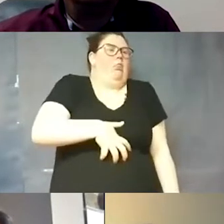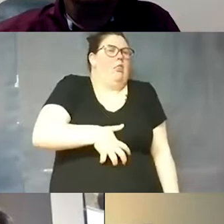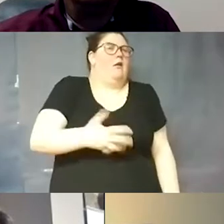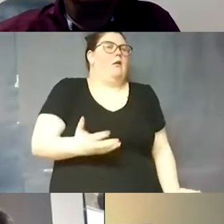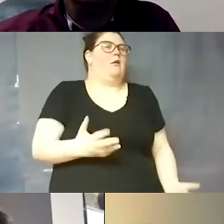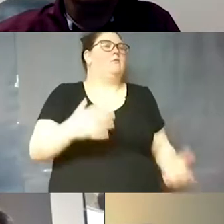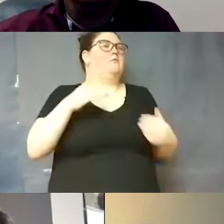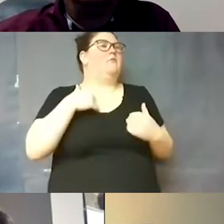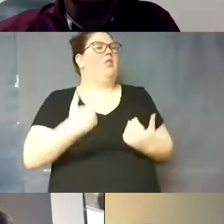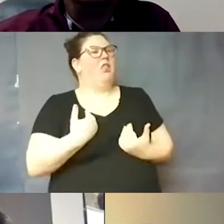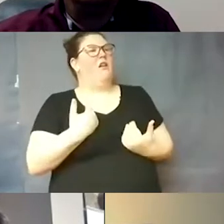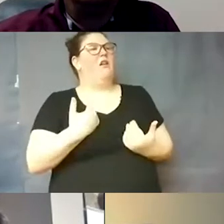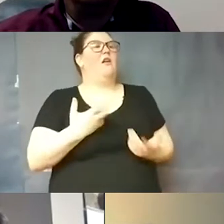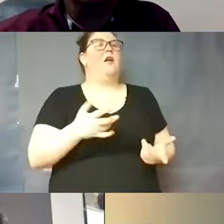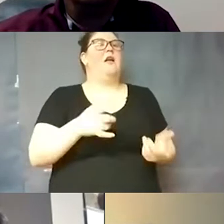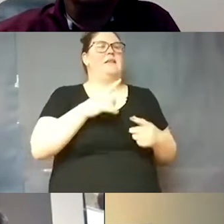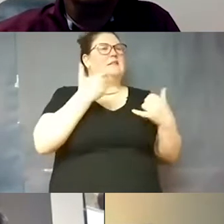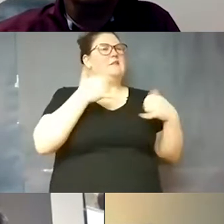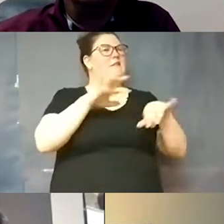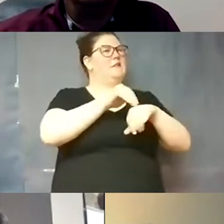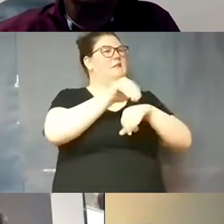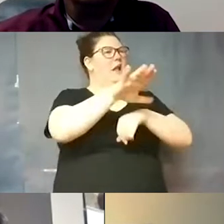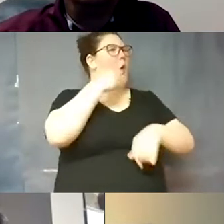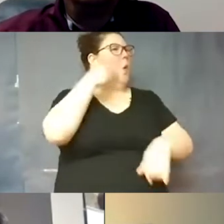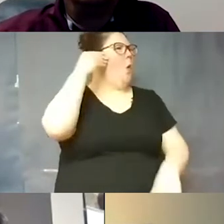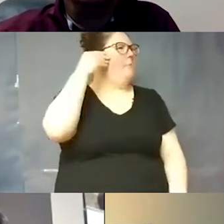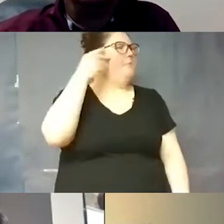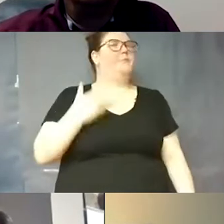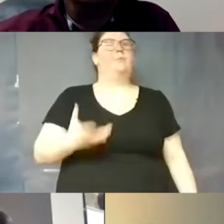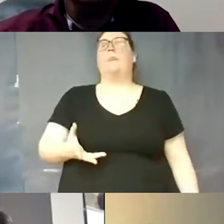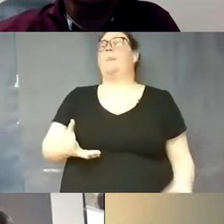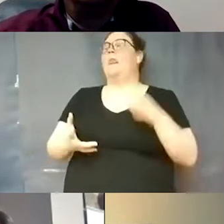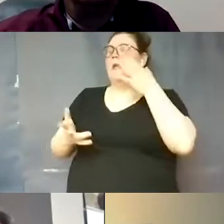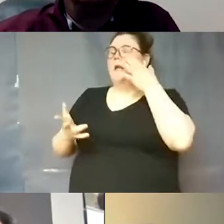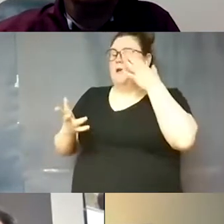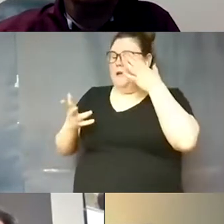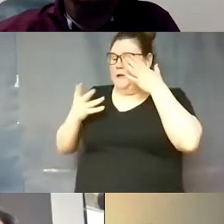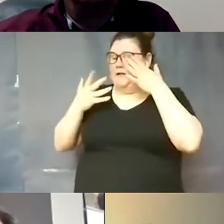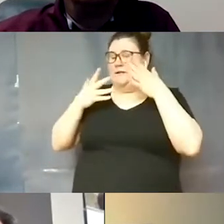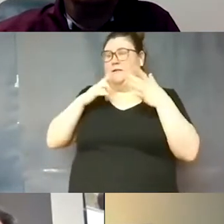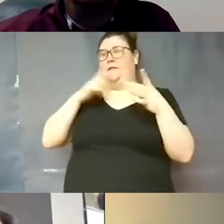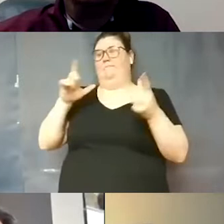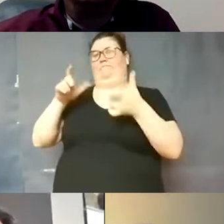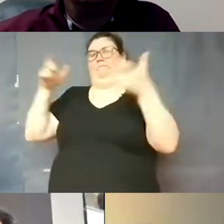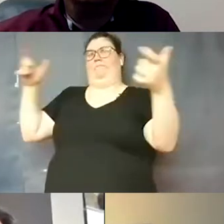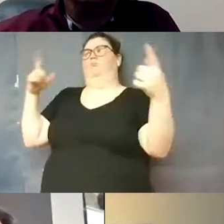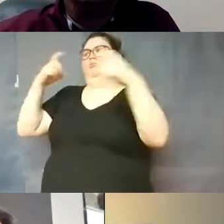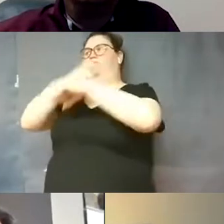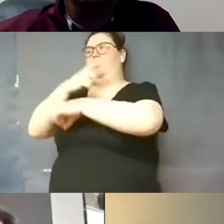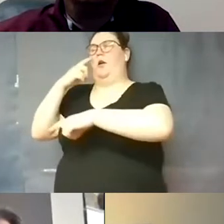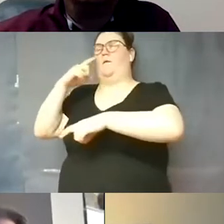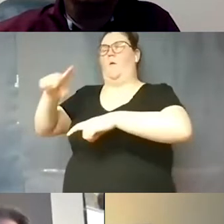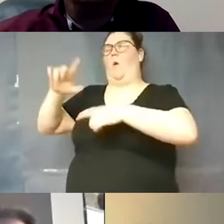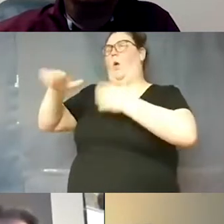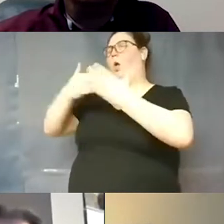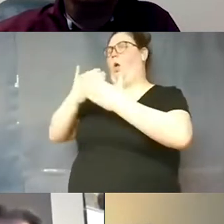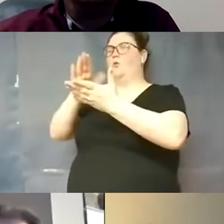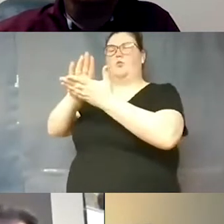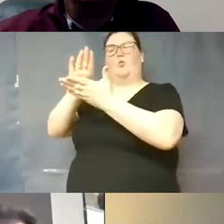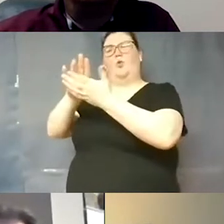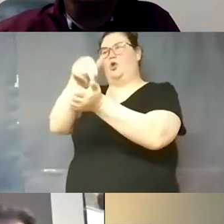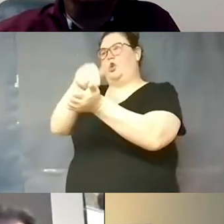they're still being sent home this is a really um really large conundrum for all the school nurses in the country because